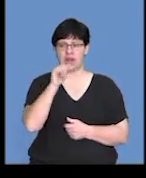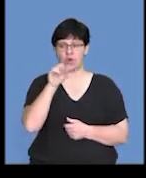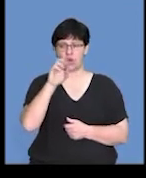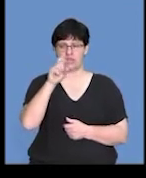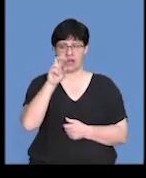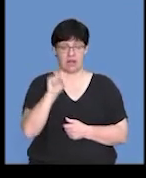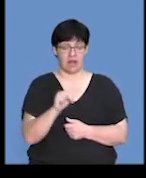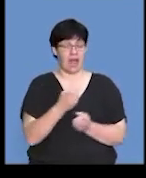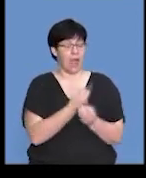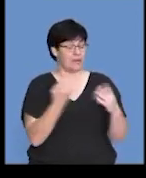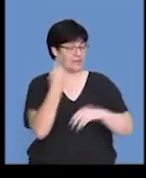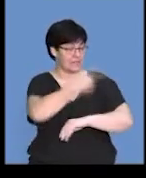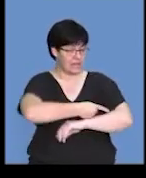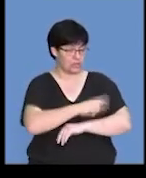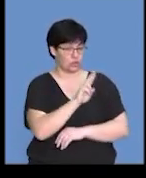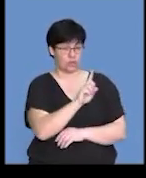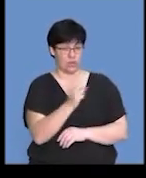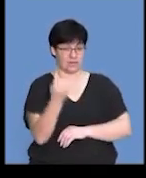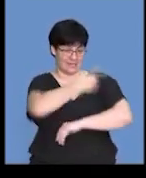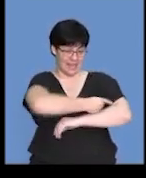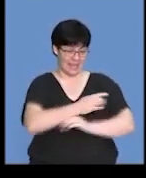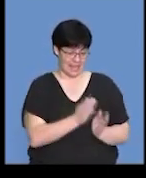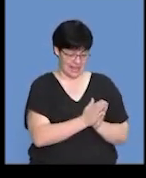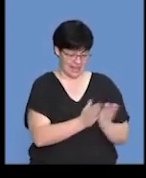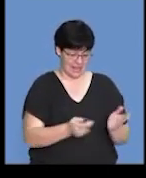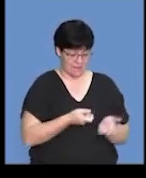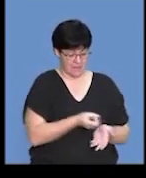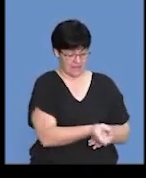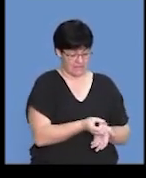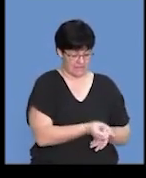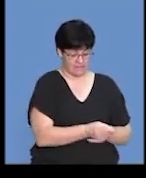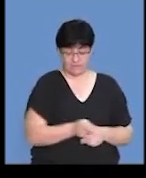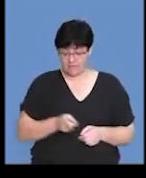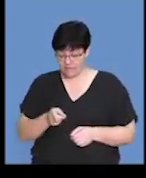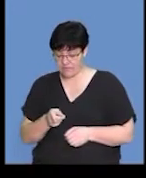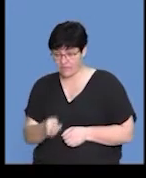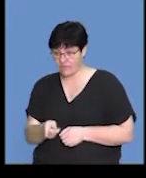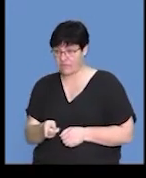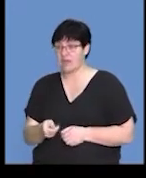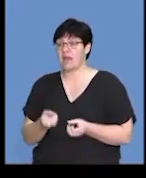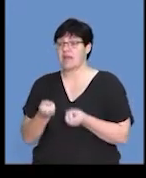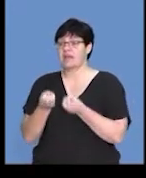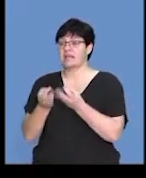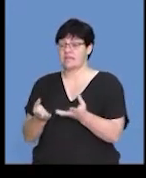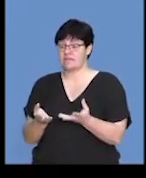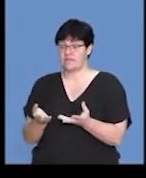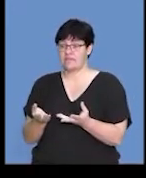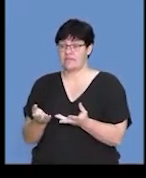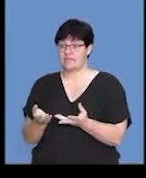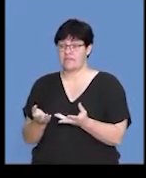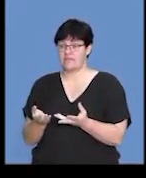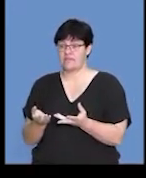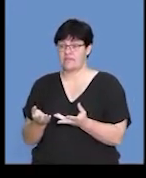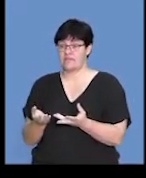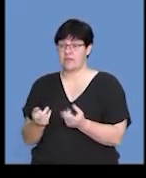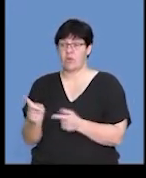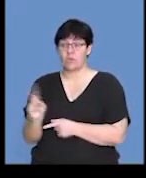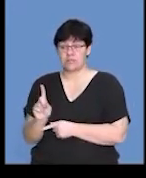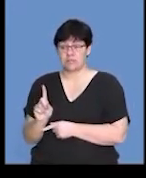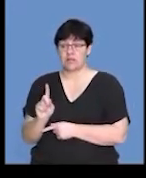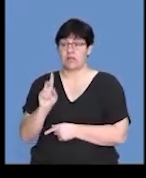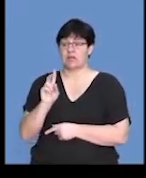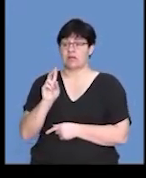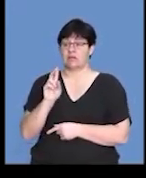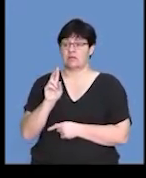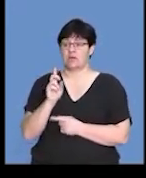for 21 days. So, that was over a 21-day period. And the other group of 22 frogs of tadpoles were